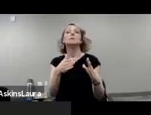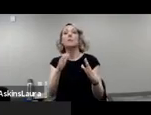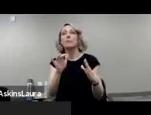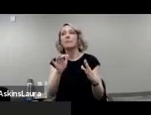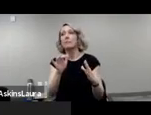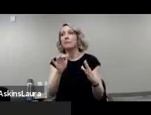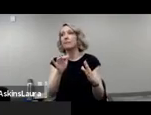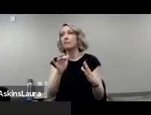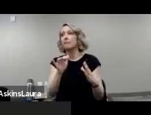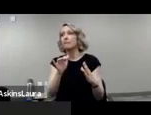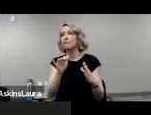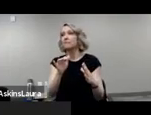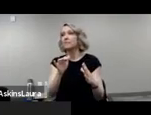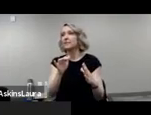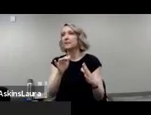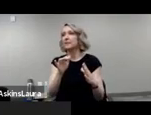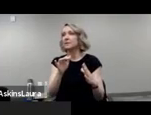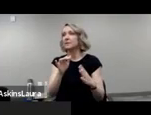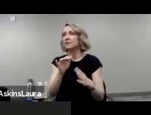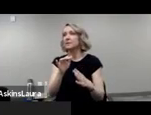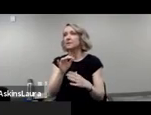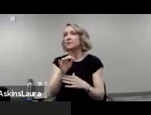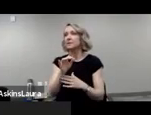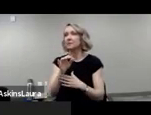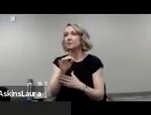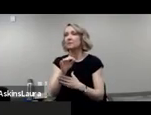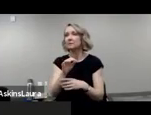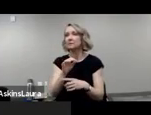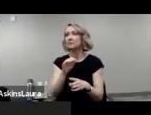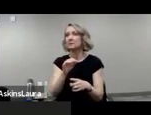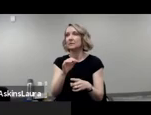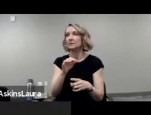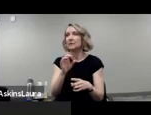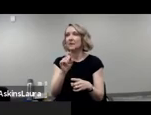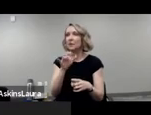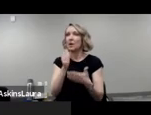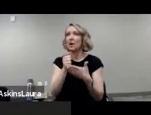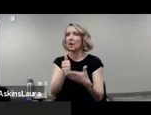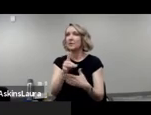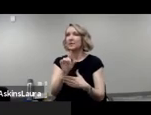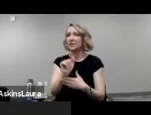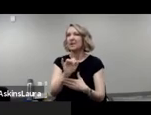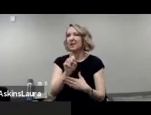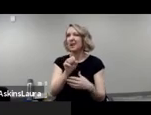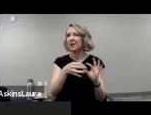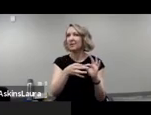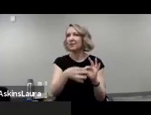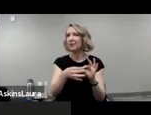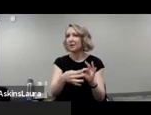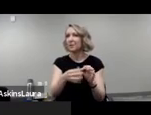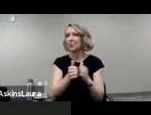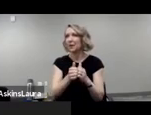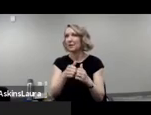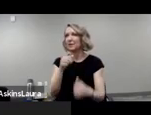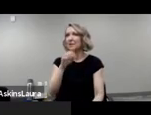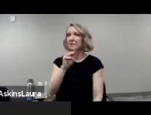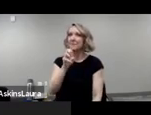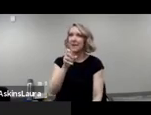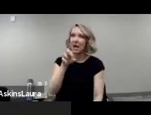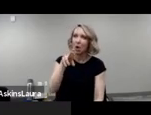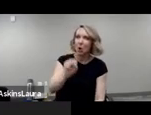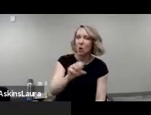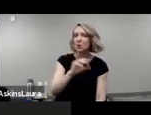of the local disabled community. Also hooking up with mayors